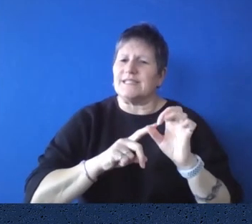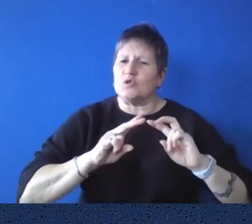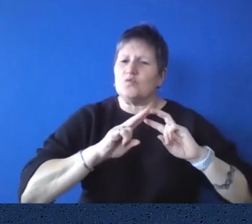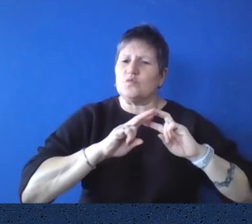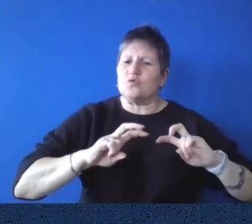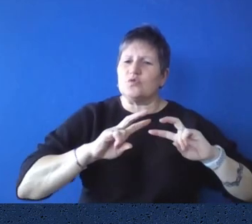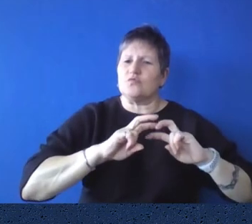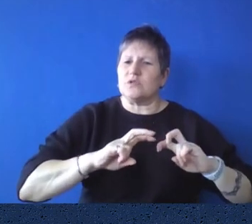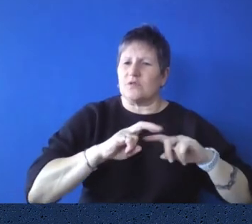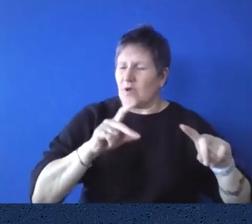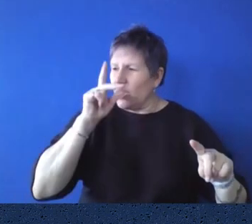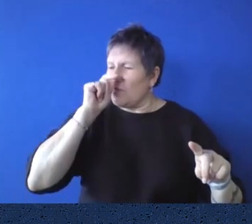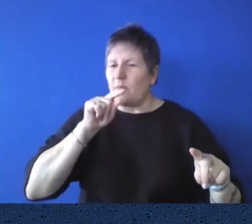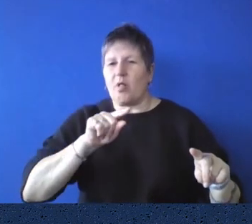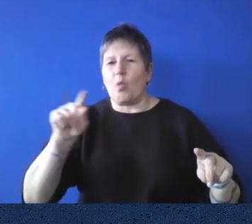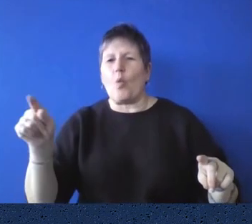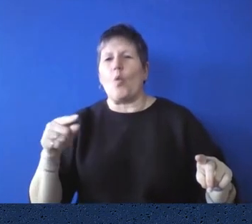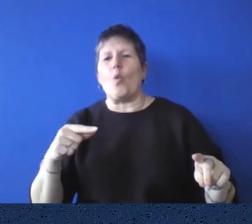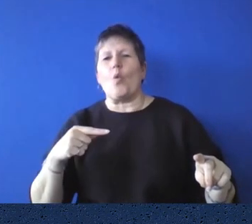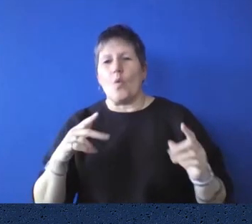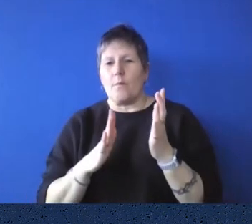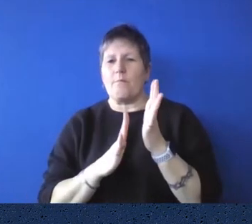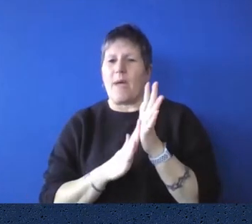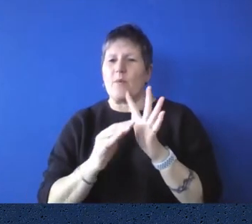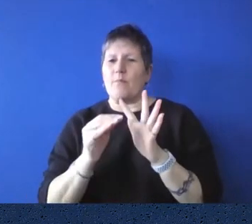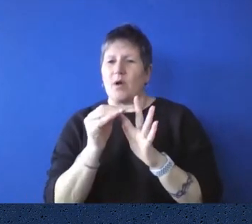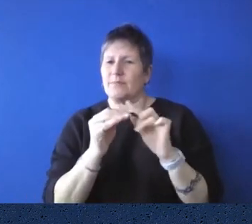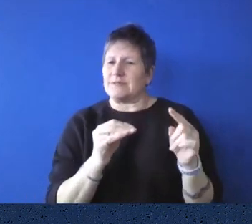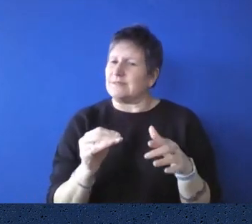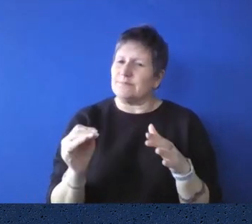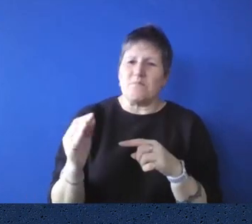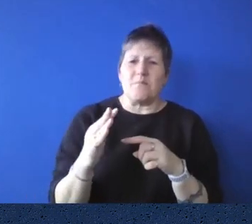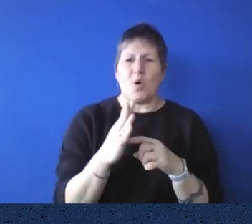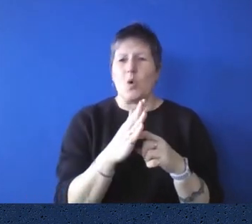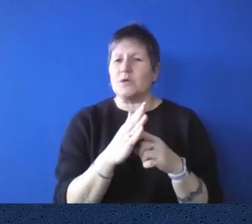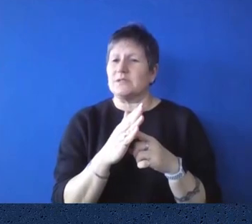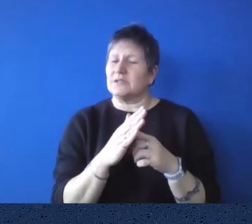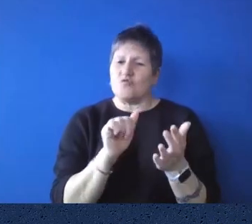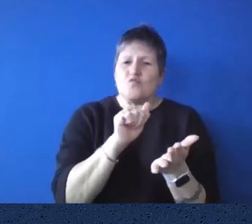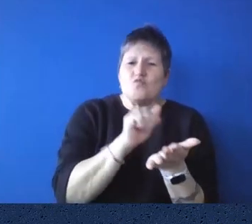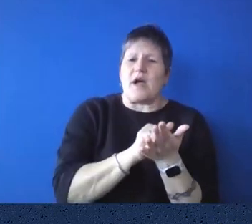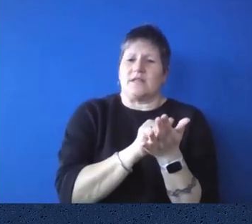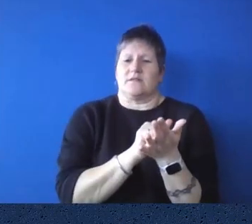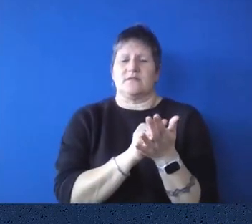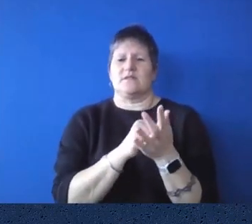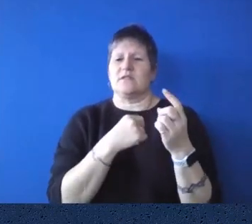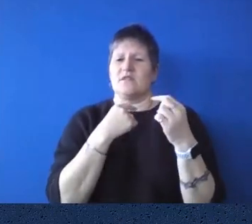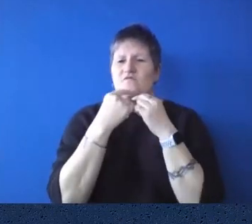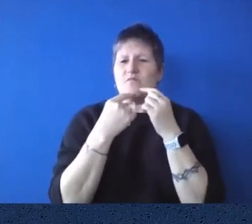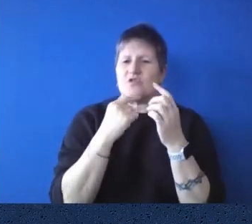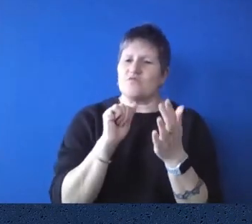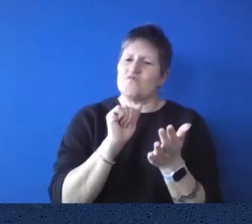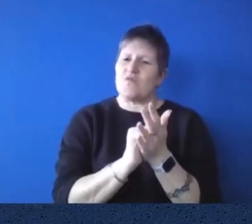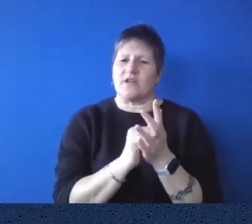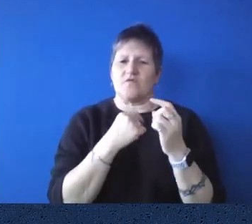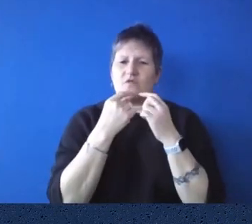um, relying on that in parliament and in the, in the chambers. So we have to be correct. So that's where librarians and our